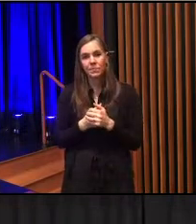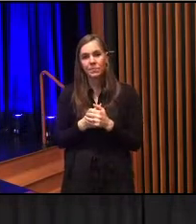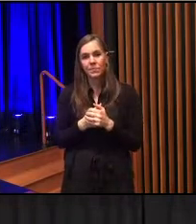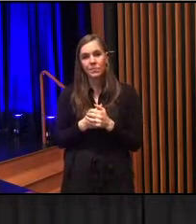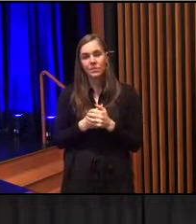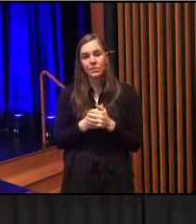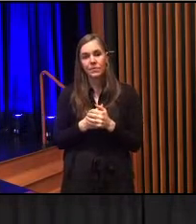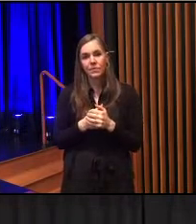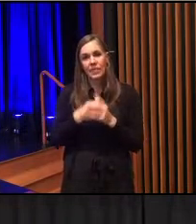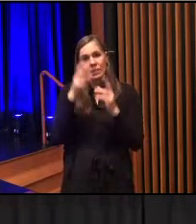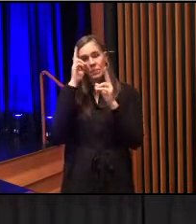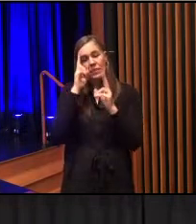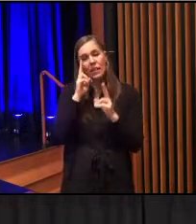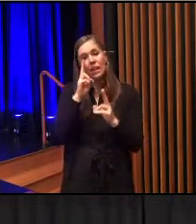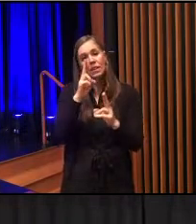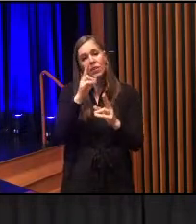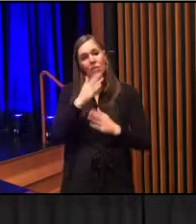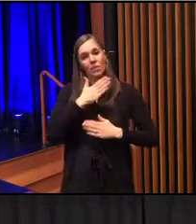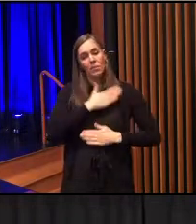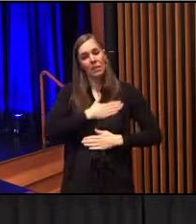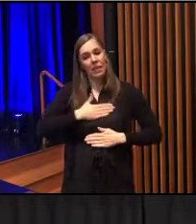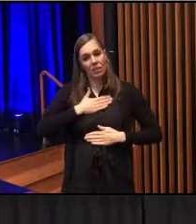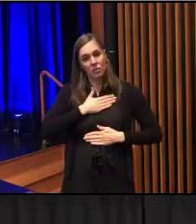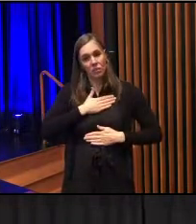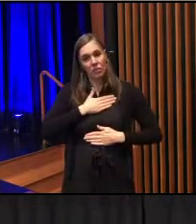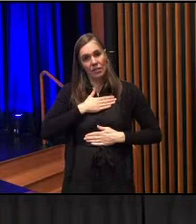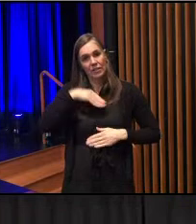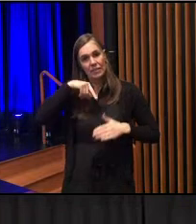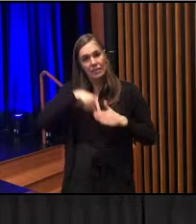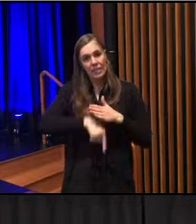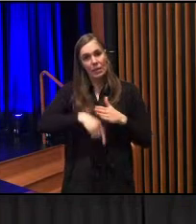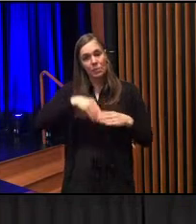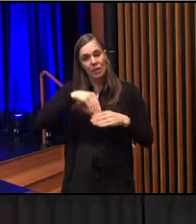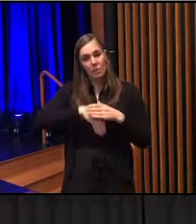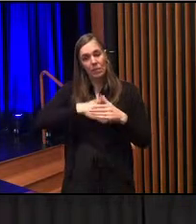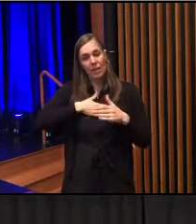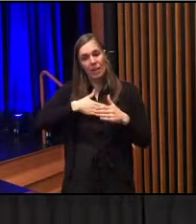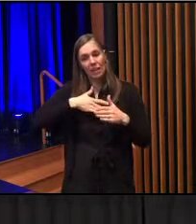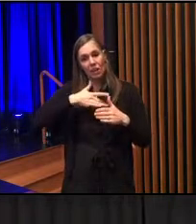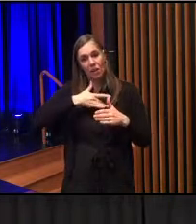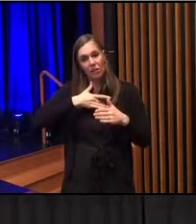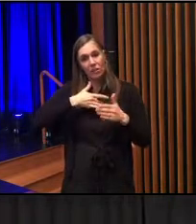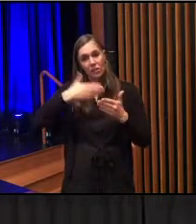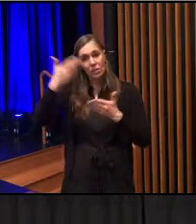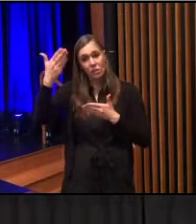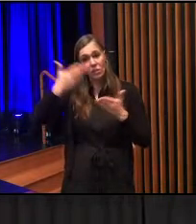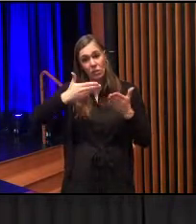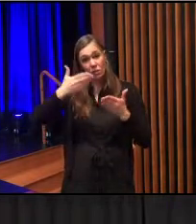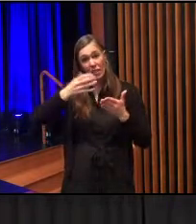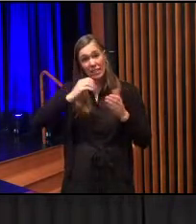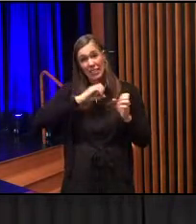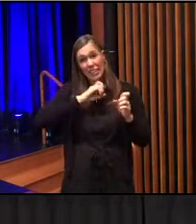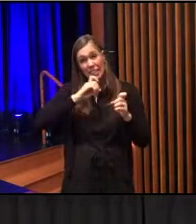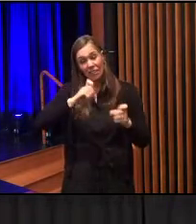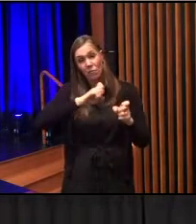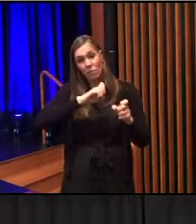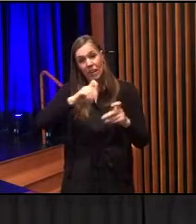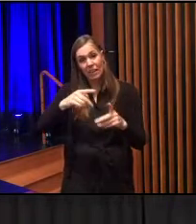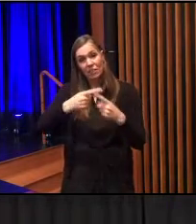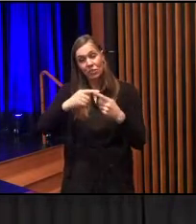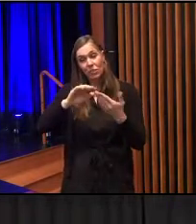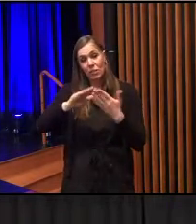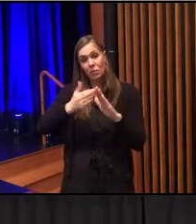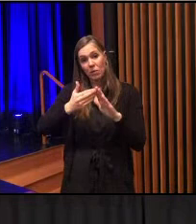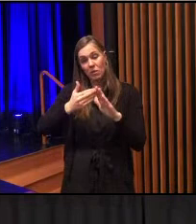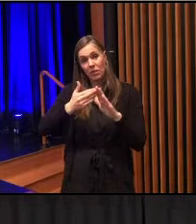It has been an honor and a pleasure deepest in my heart to serve on council and give back to the community the best way I can.